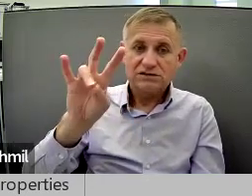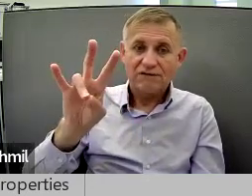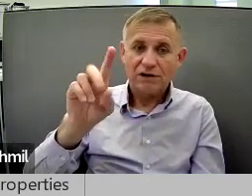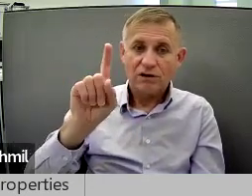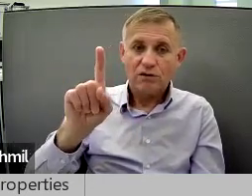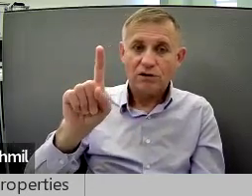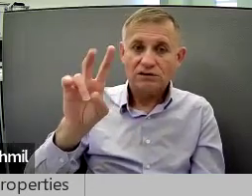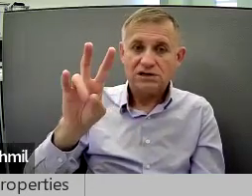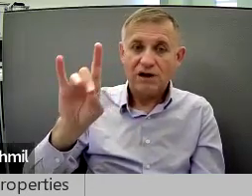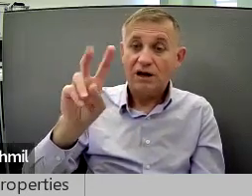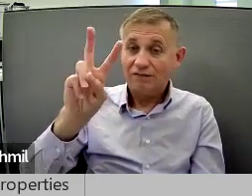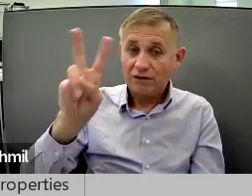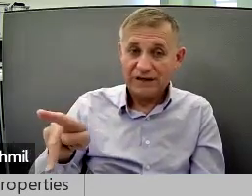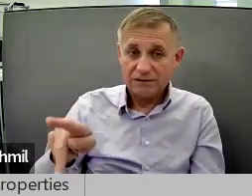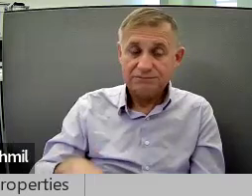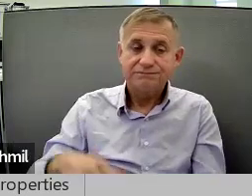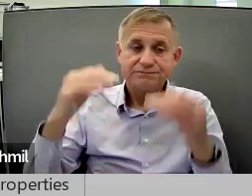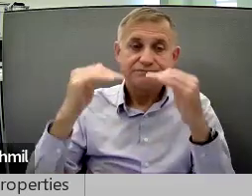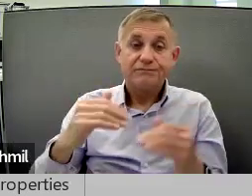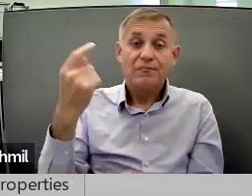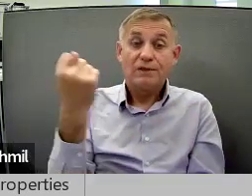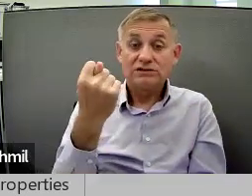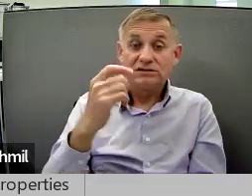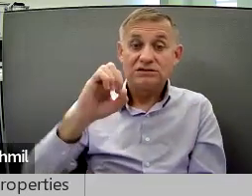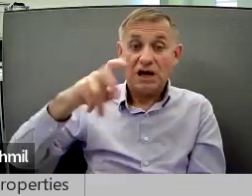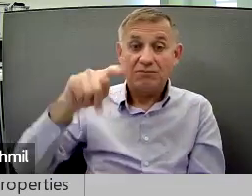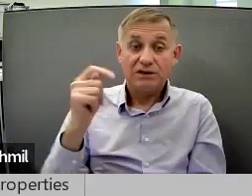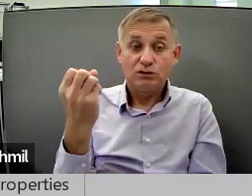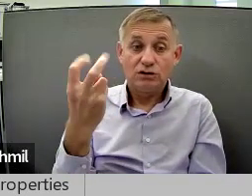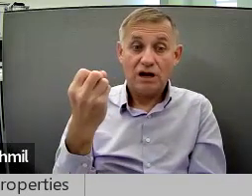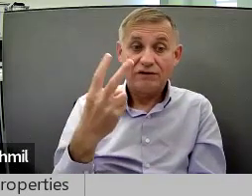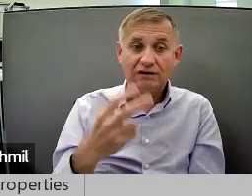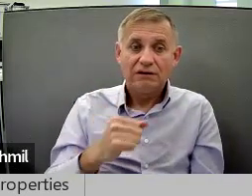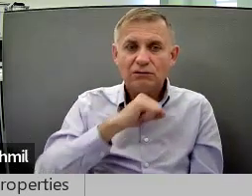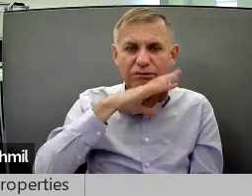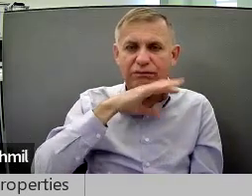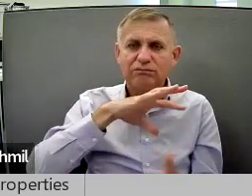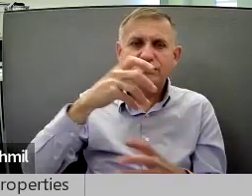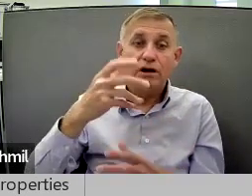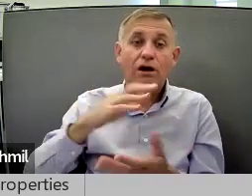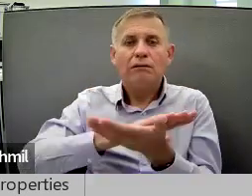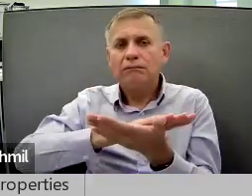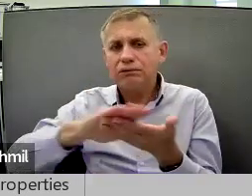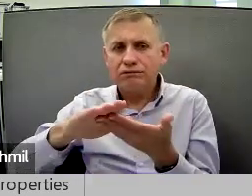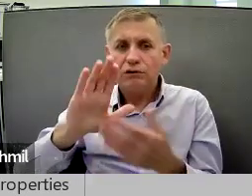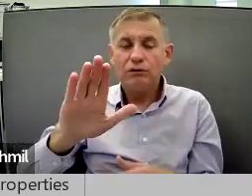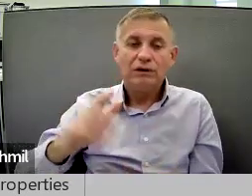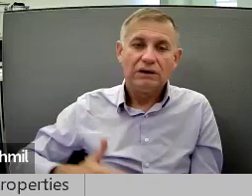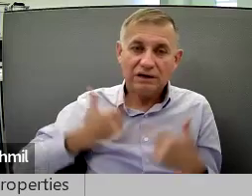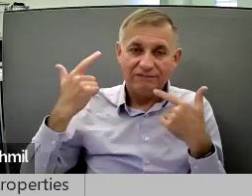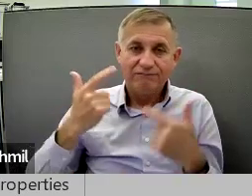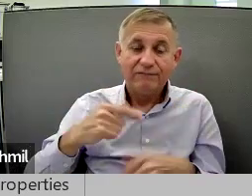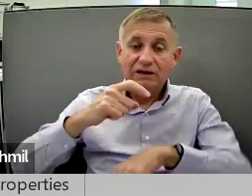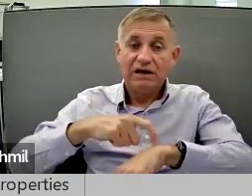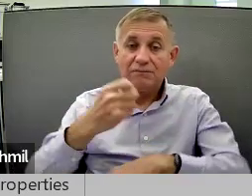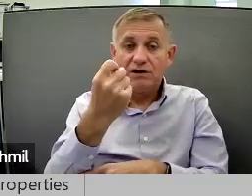phone, 267-507-1178. Thursday, September 12th, ordering